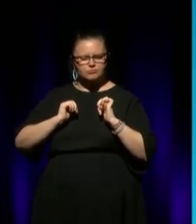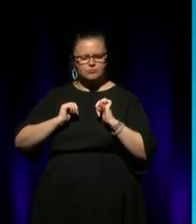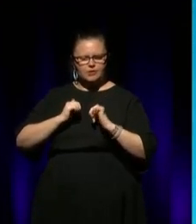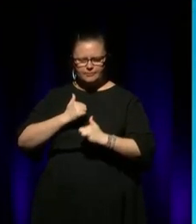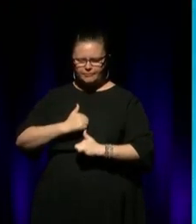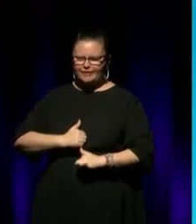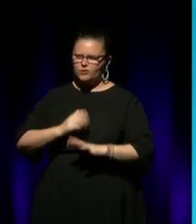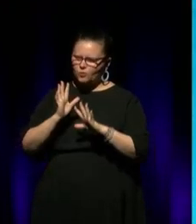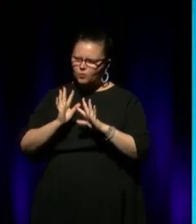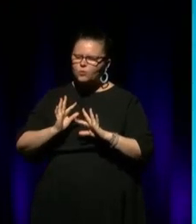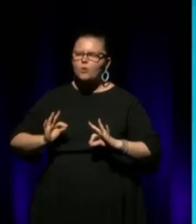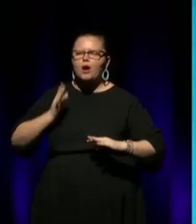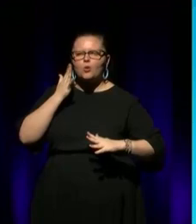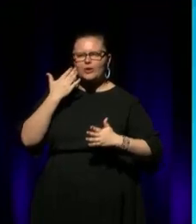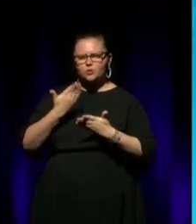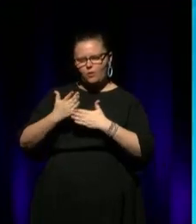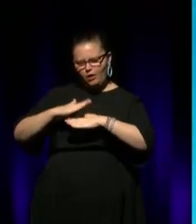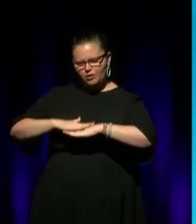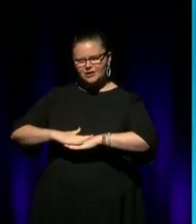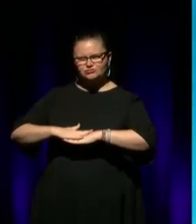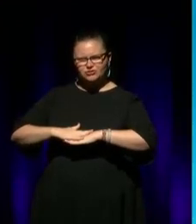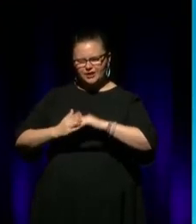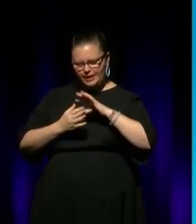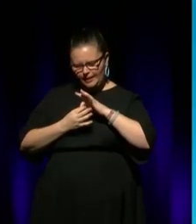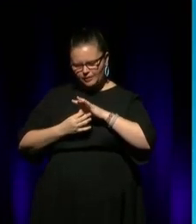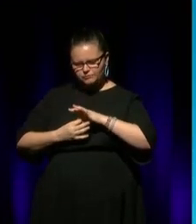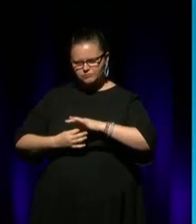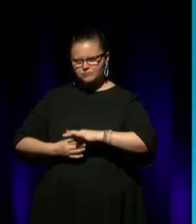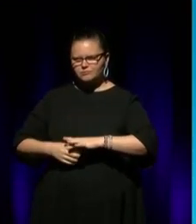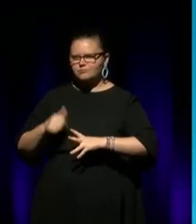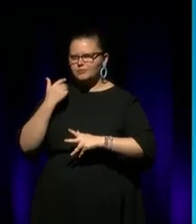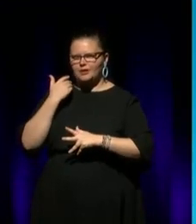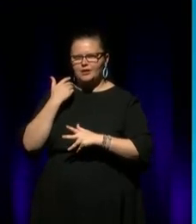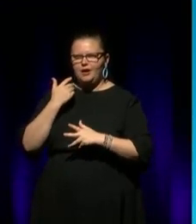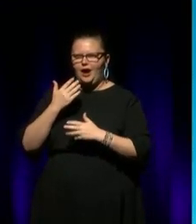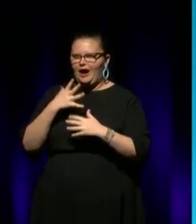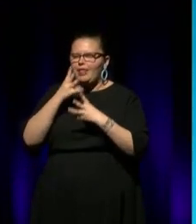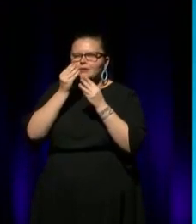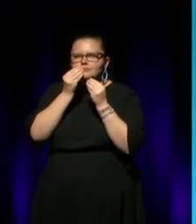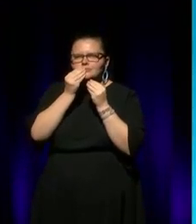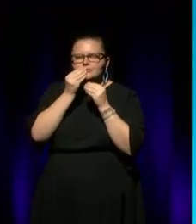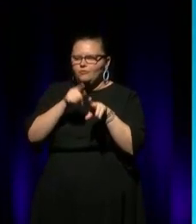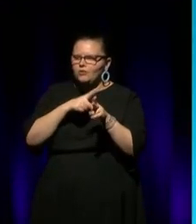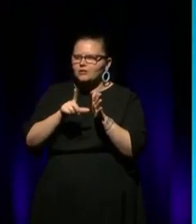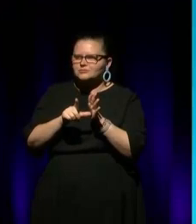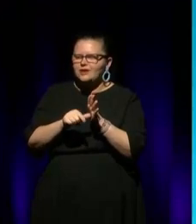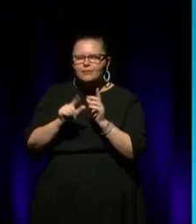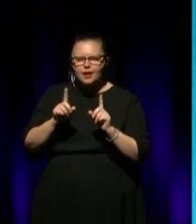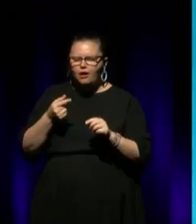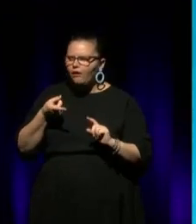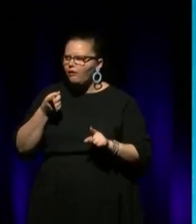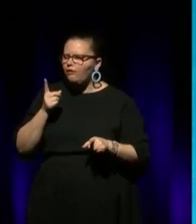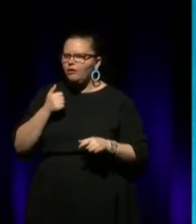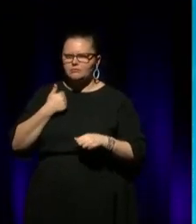you're quiet on country. And I never stopped talking for so long, but then I realized I thought